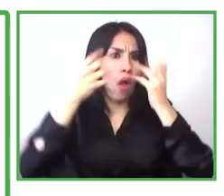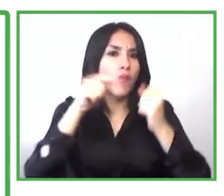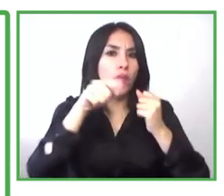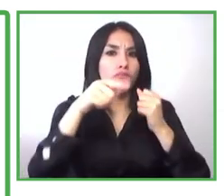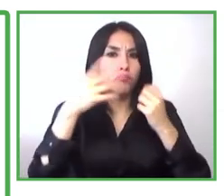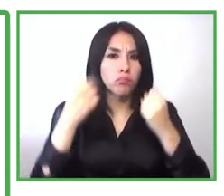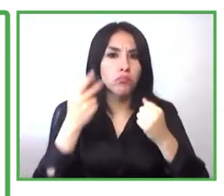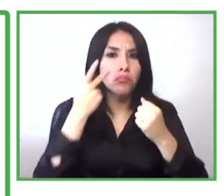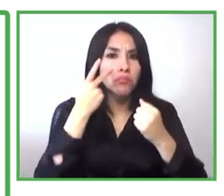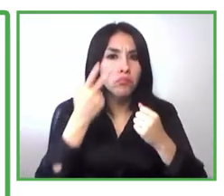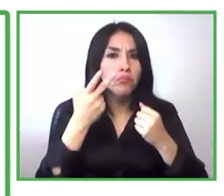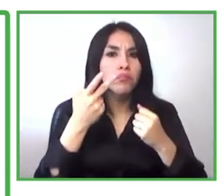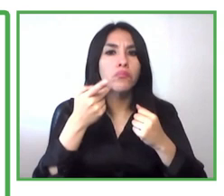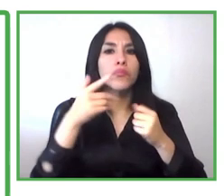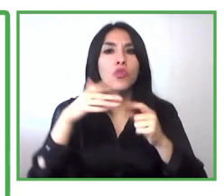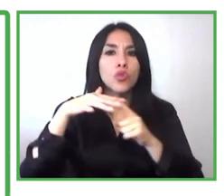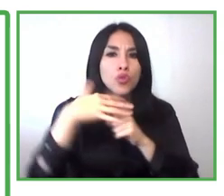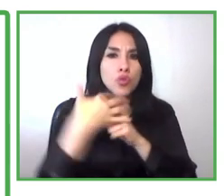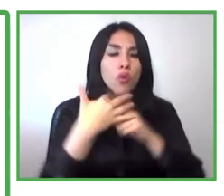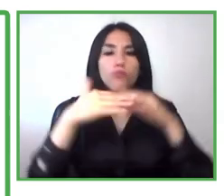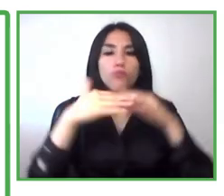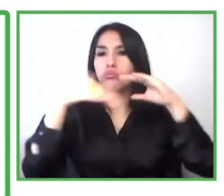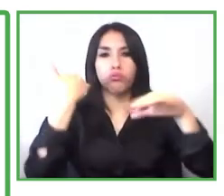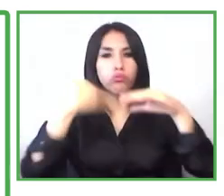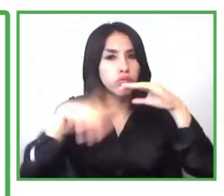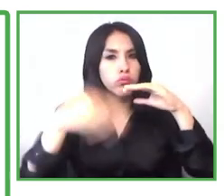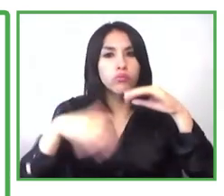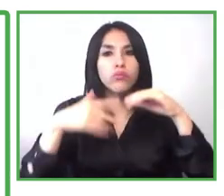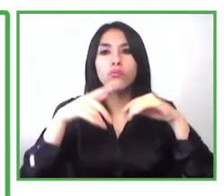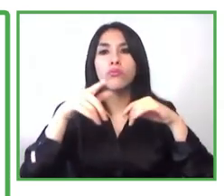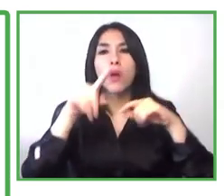through our social media and through our context thank you